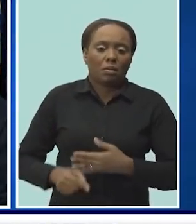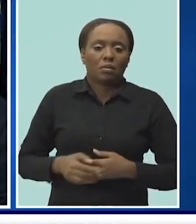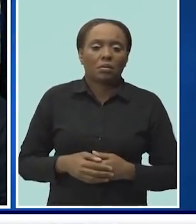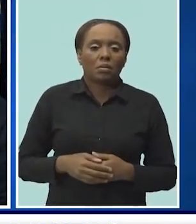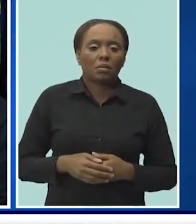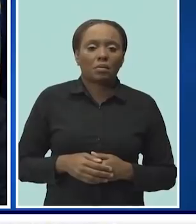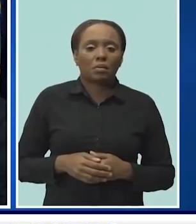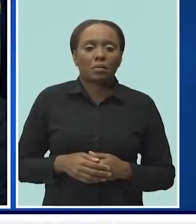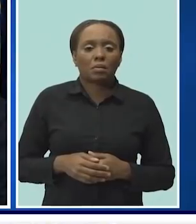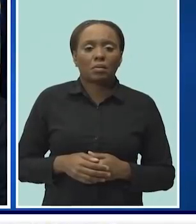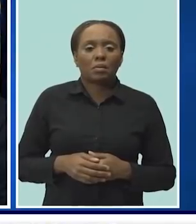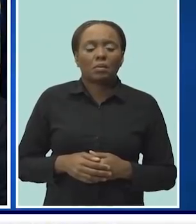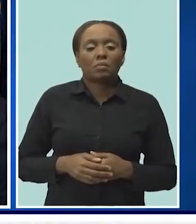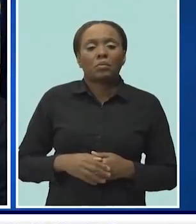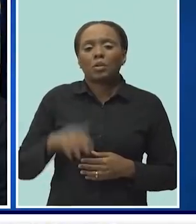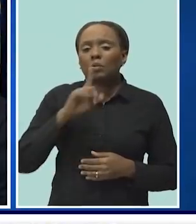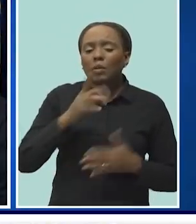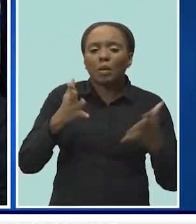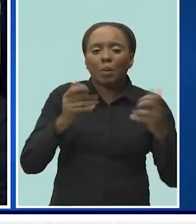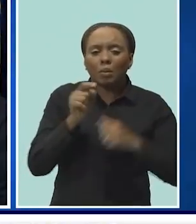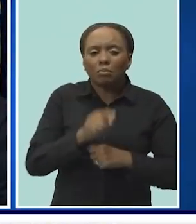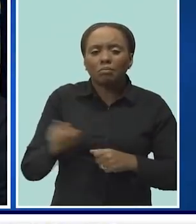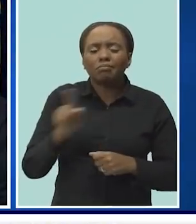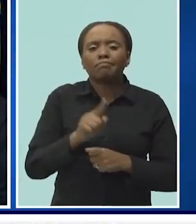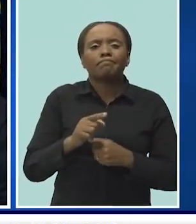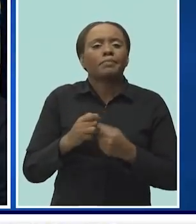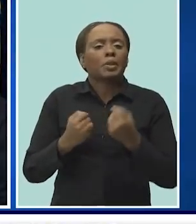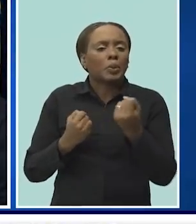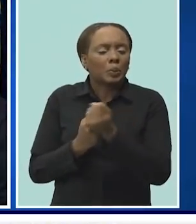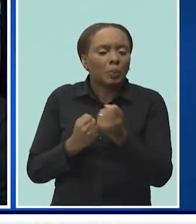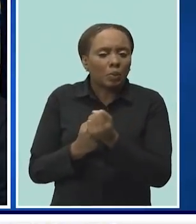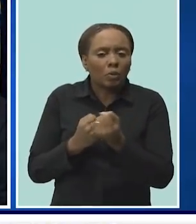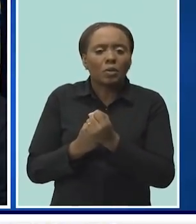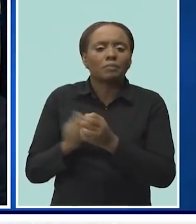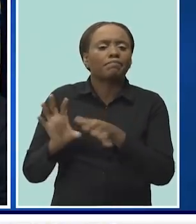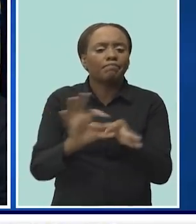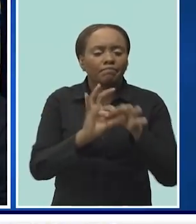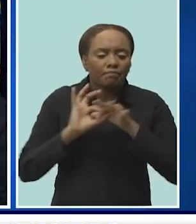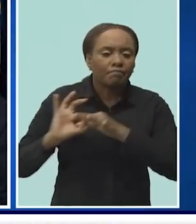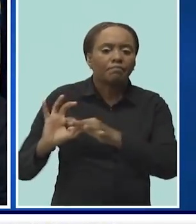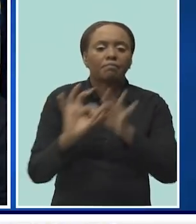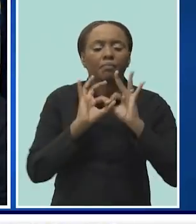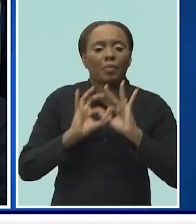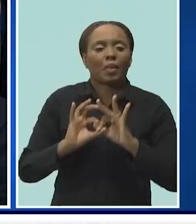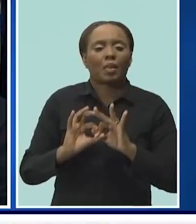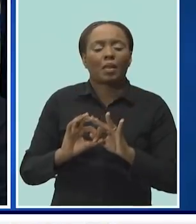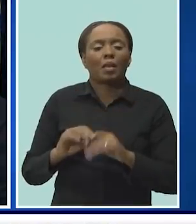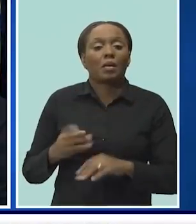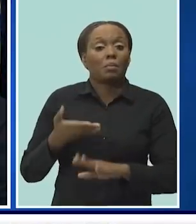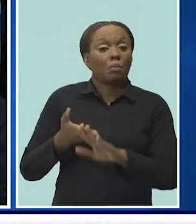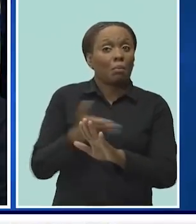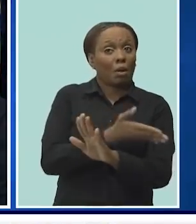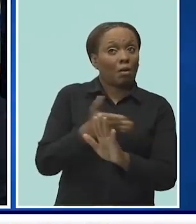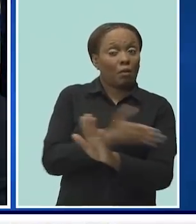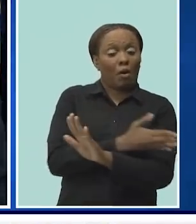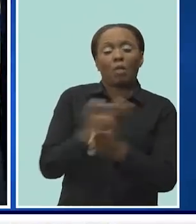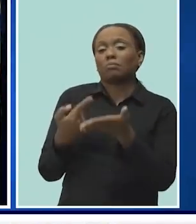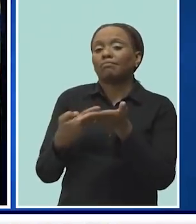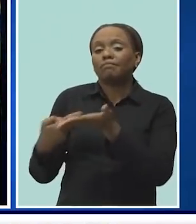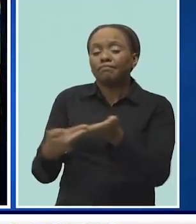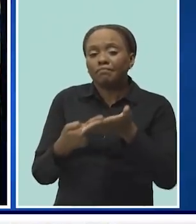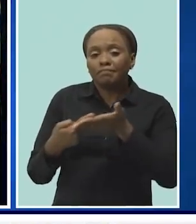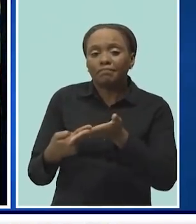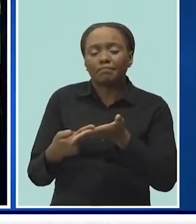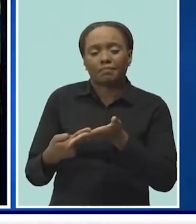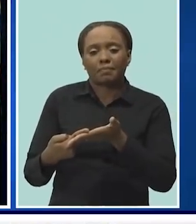look forward to Barbadians' cooperation. As I said, we've been here before from the discussion that we've had with individuals and certainly